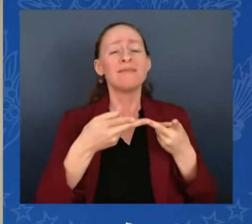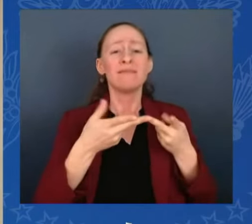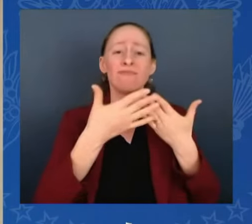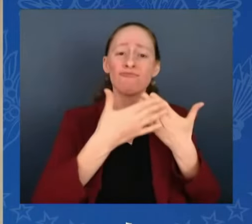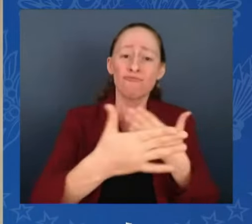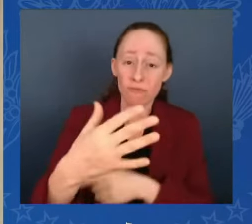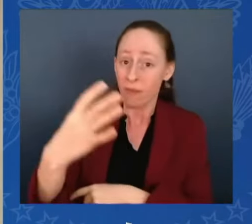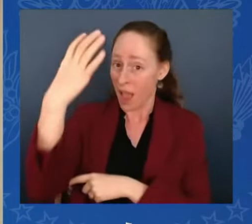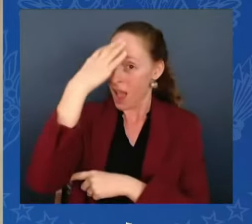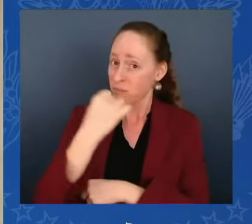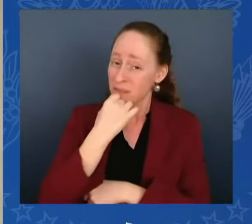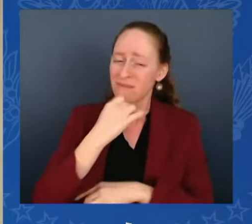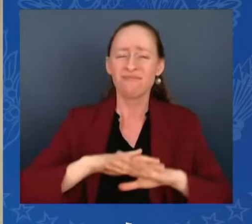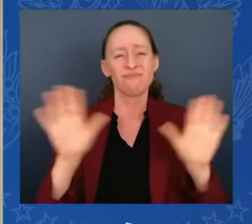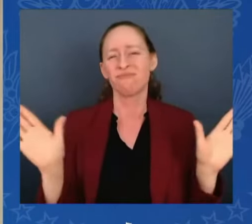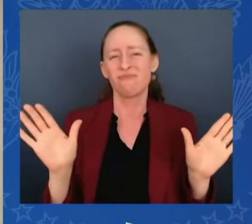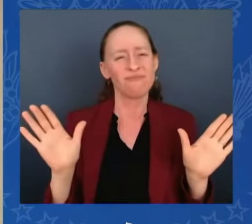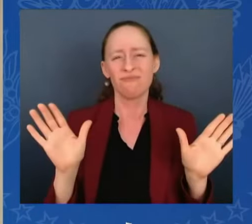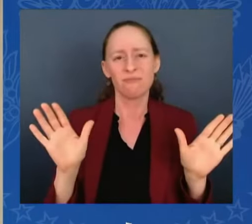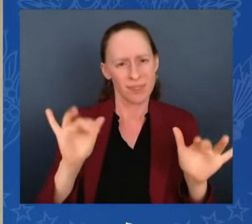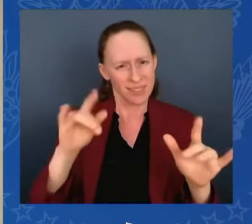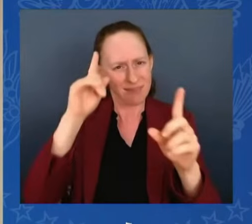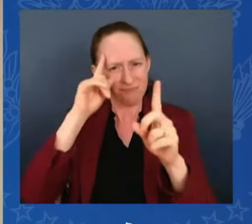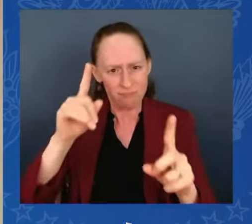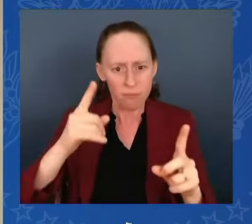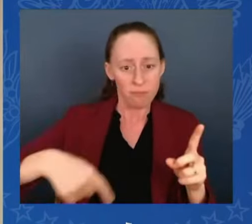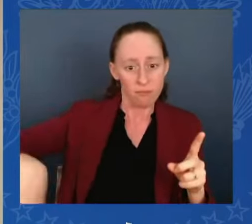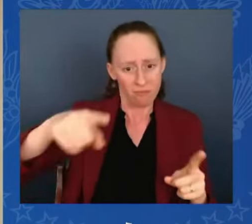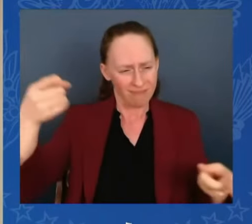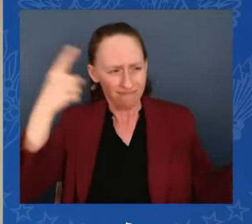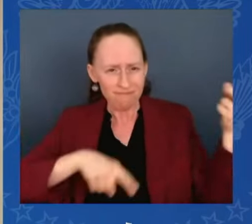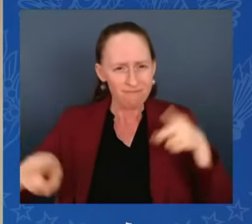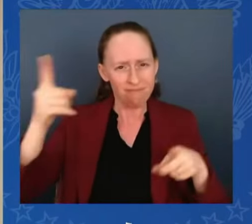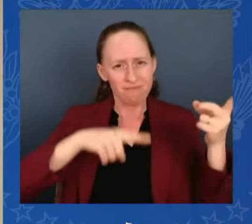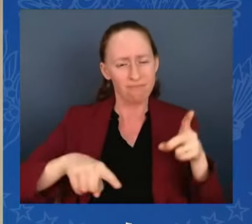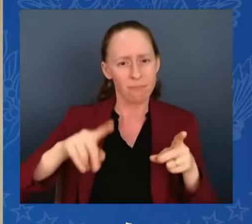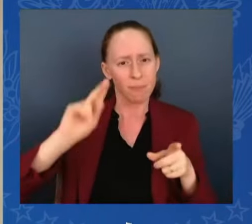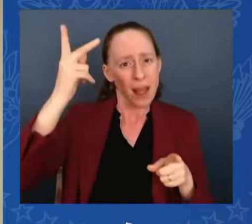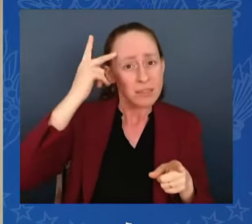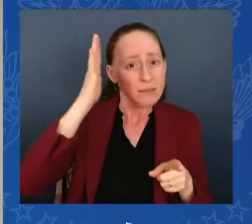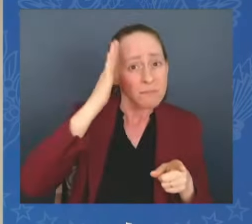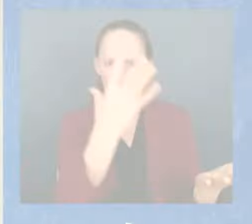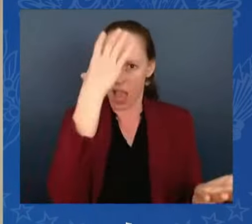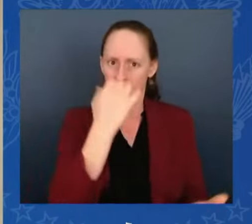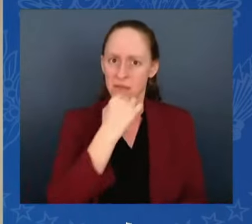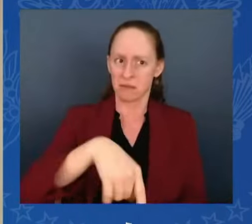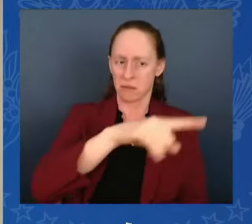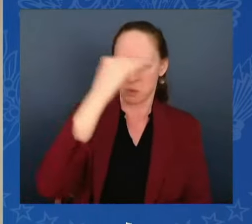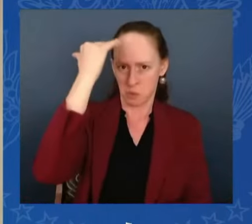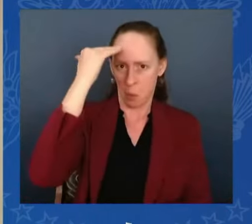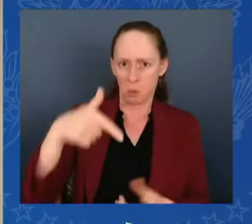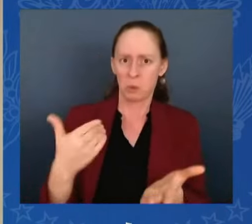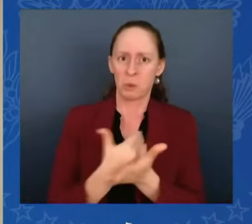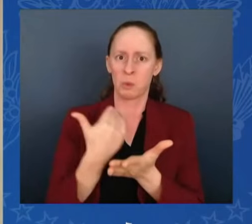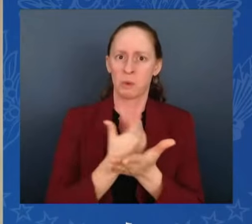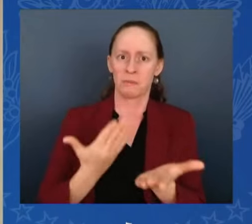that provides a better future for Israelis and Palestinians alike. This